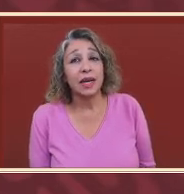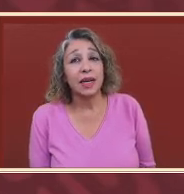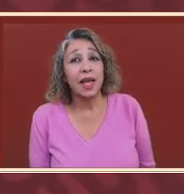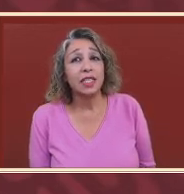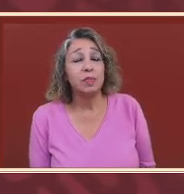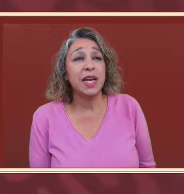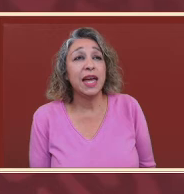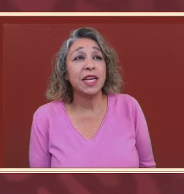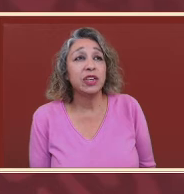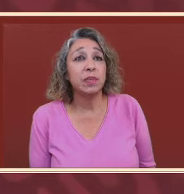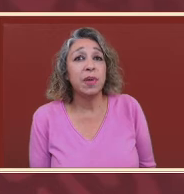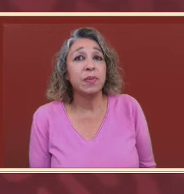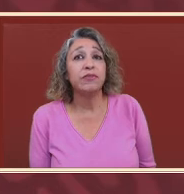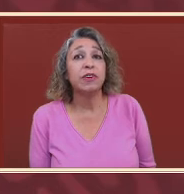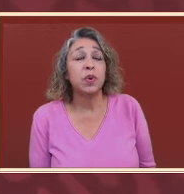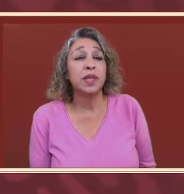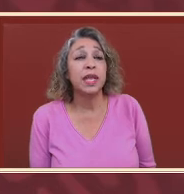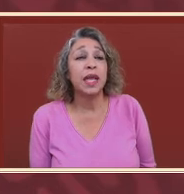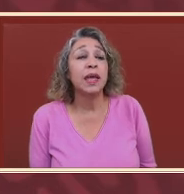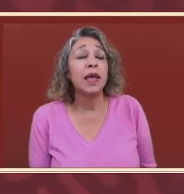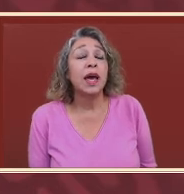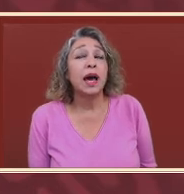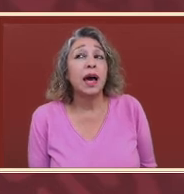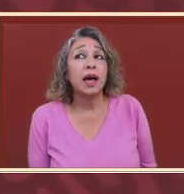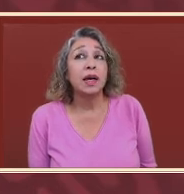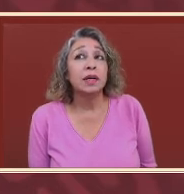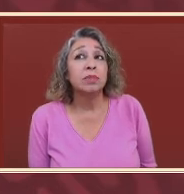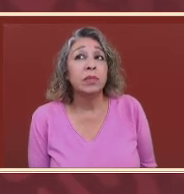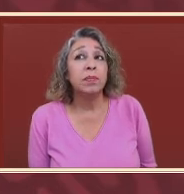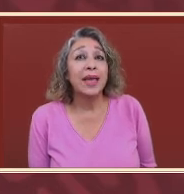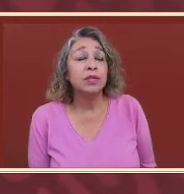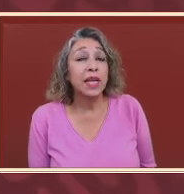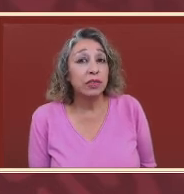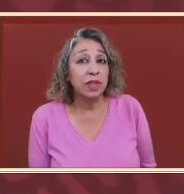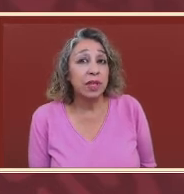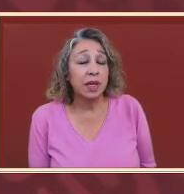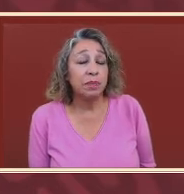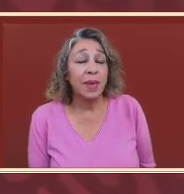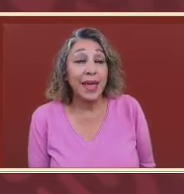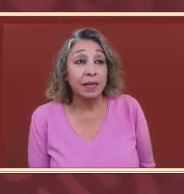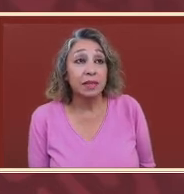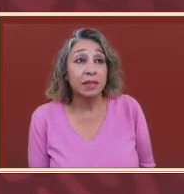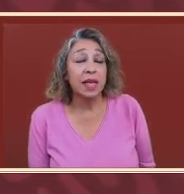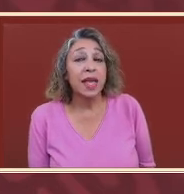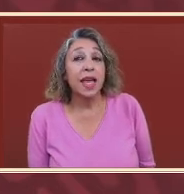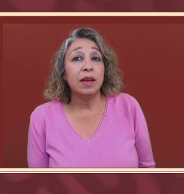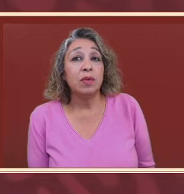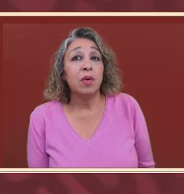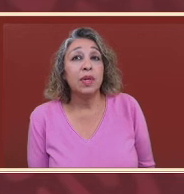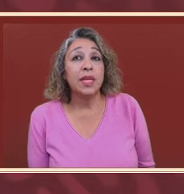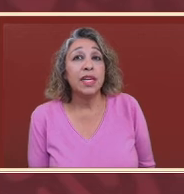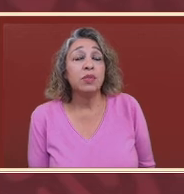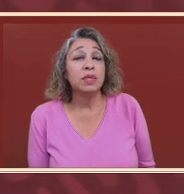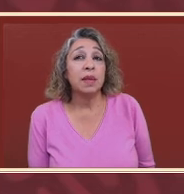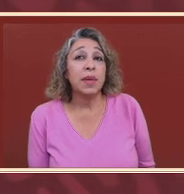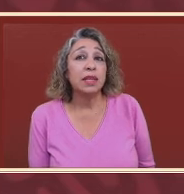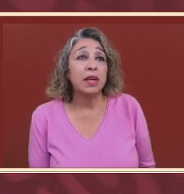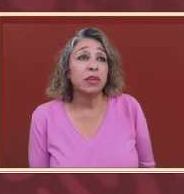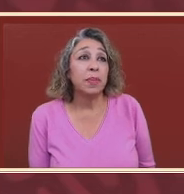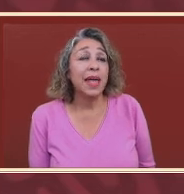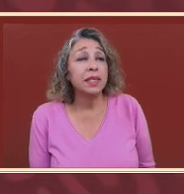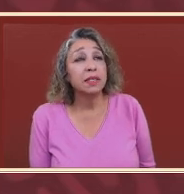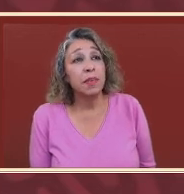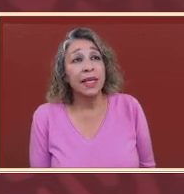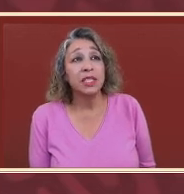that has been added to the people from when they bailed out the banks. And what they did was they